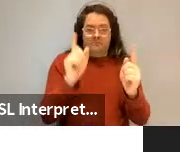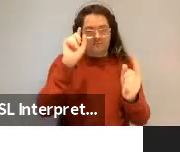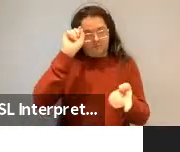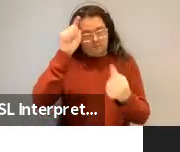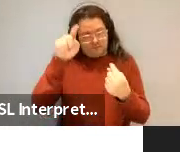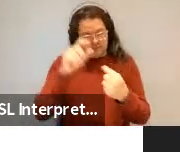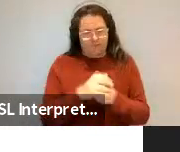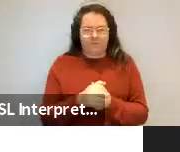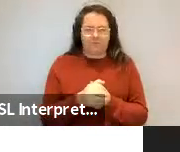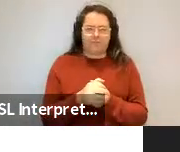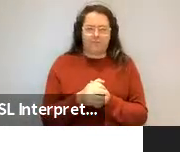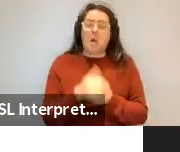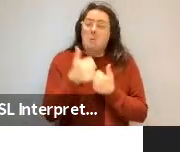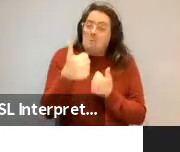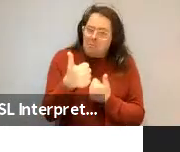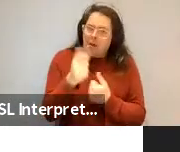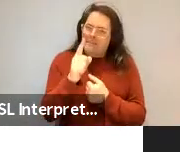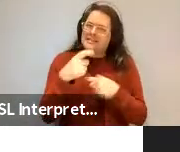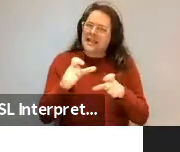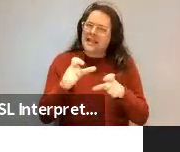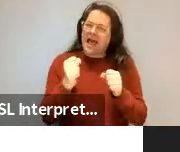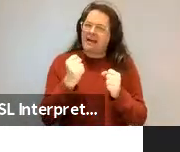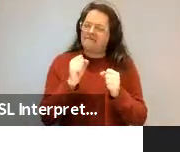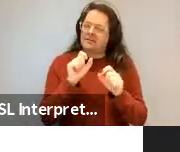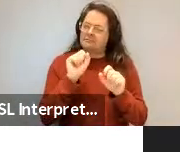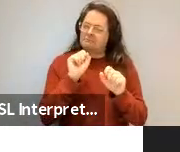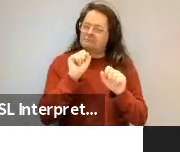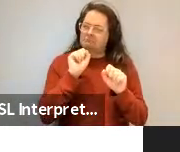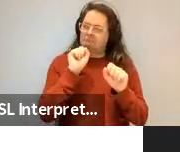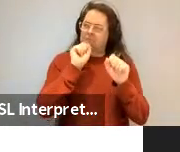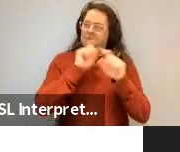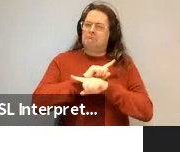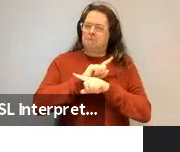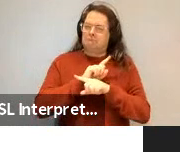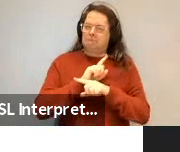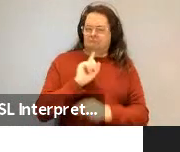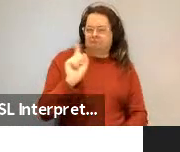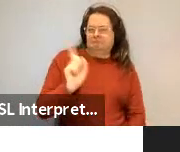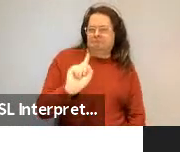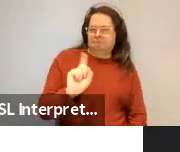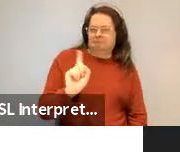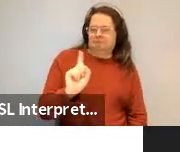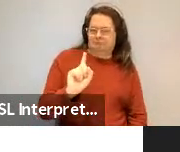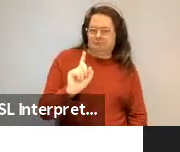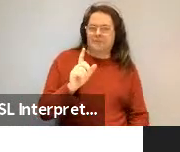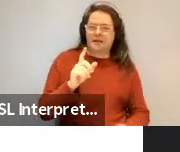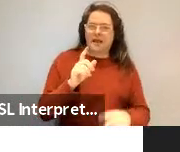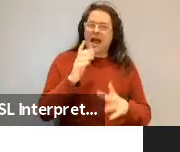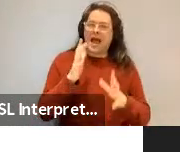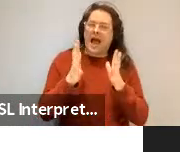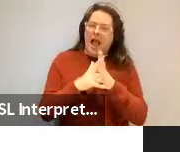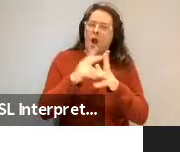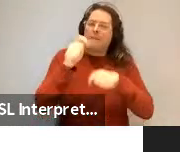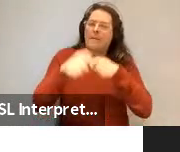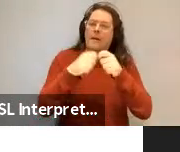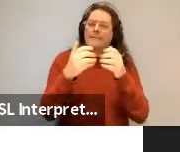want to share with you this puzzle because I think this helps clarify how generalizations come to exist.